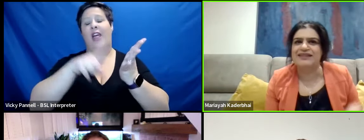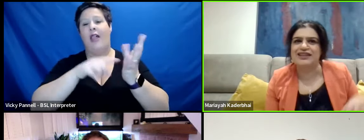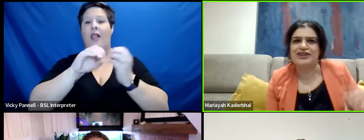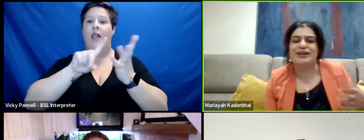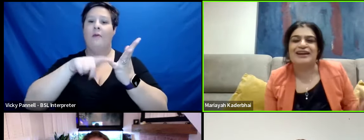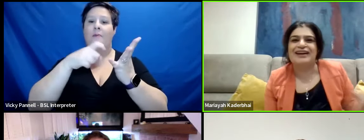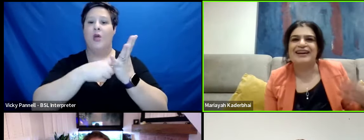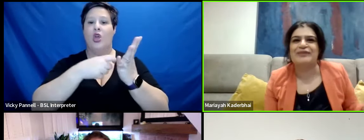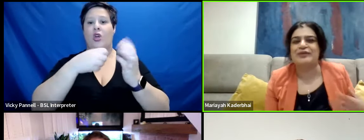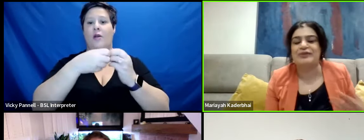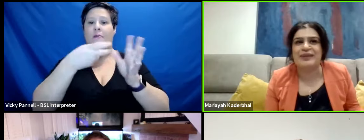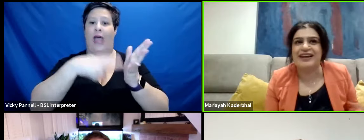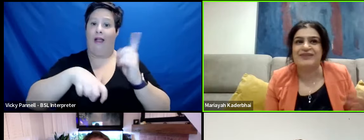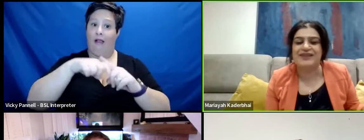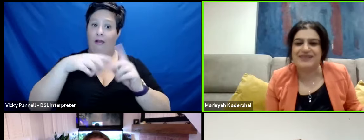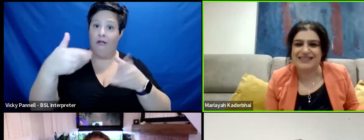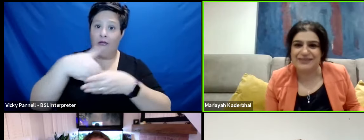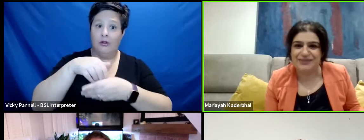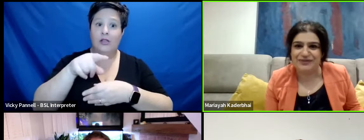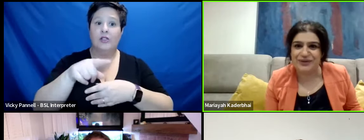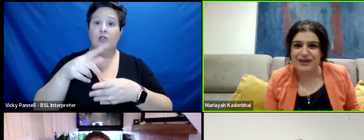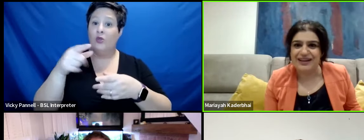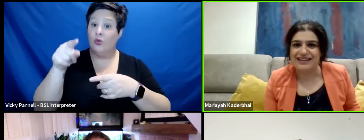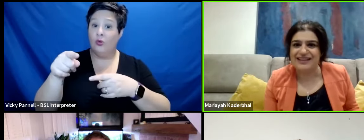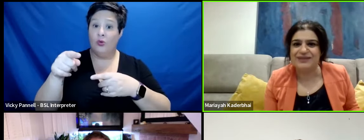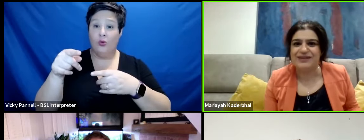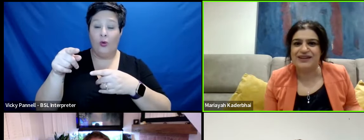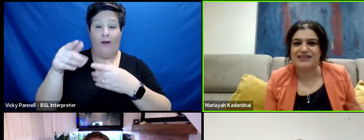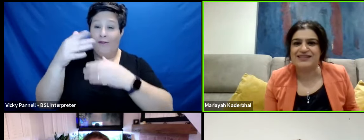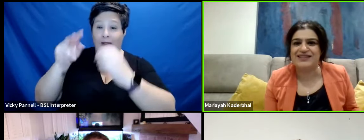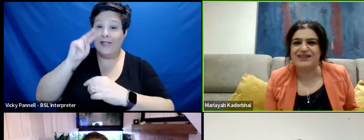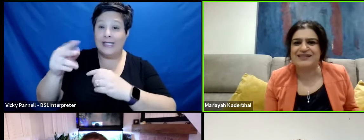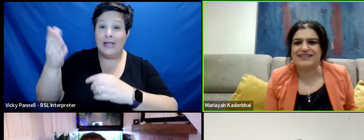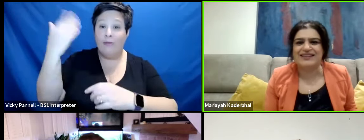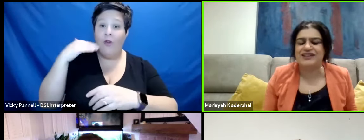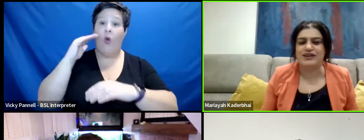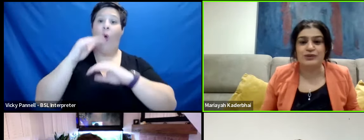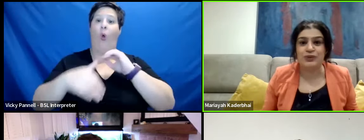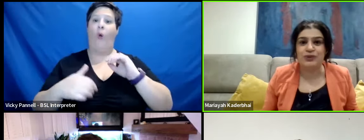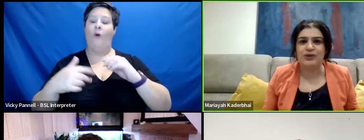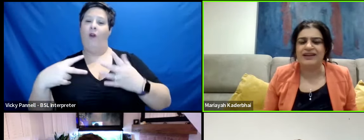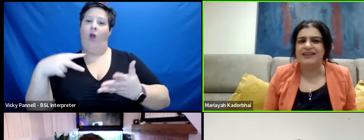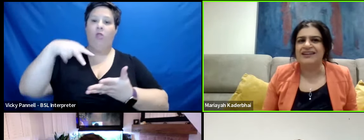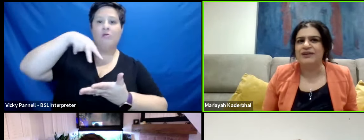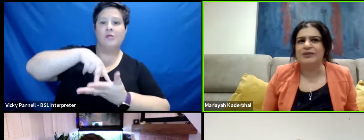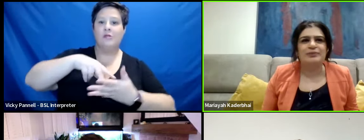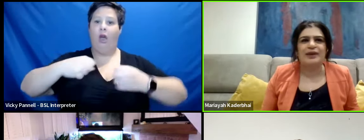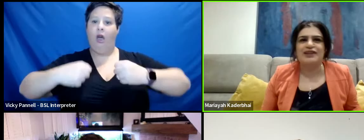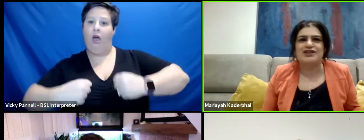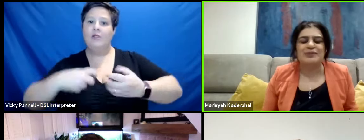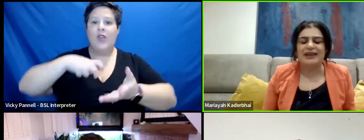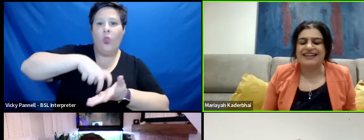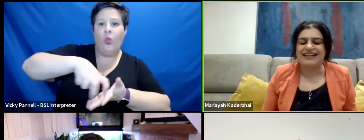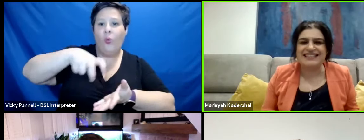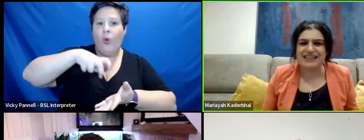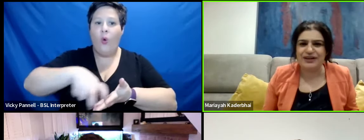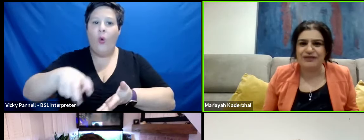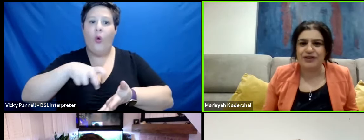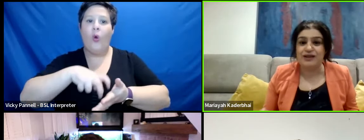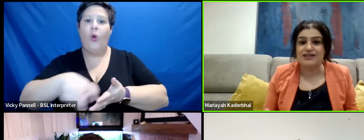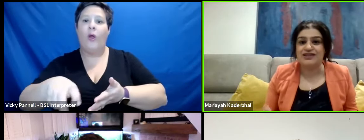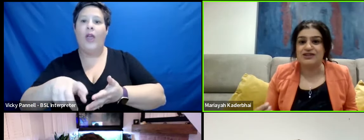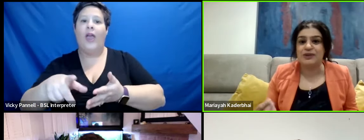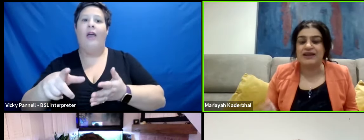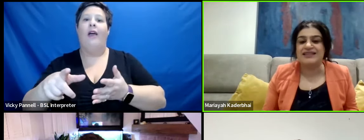like, it's a you, for me, I've never seen before in terms of kind of the stance and the hand and the walk and banjo playing and